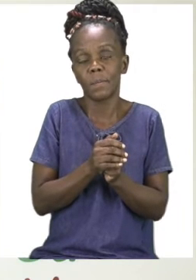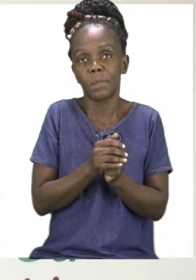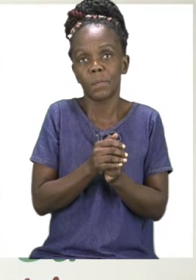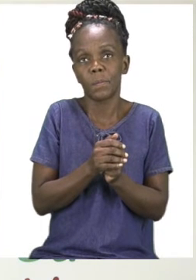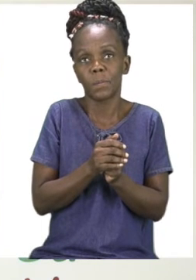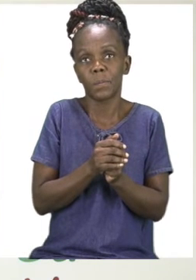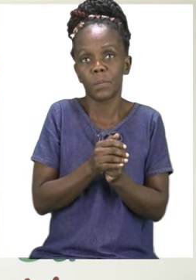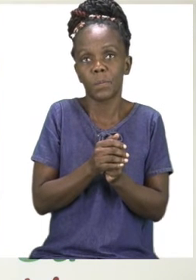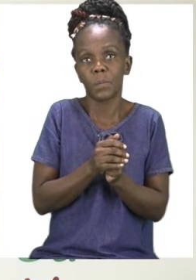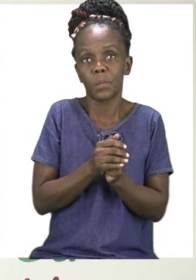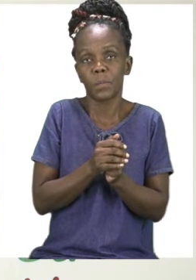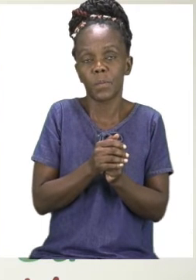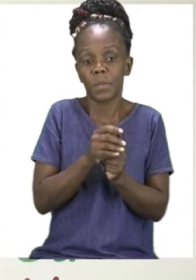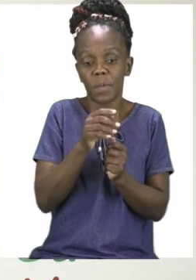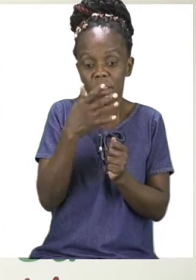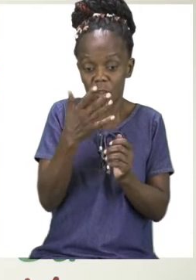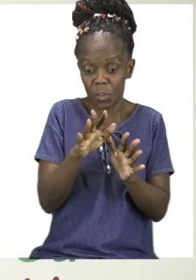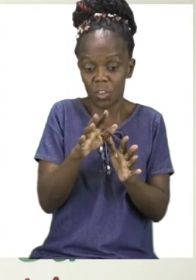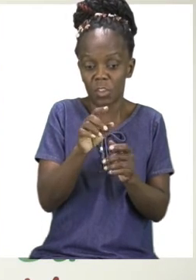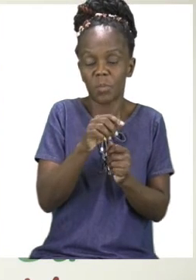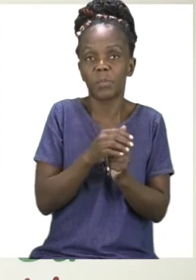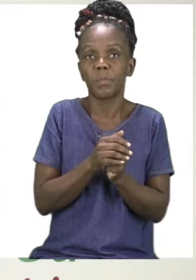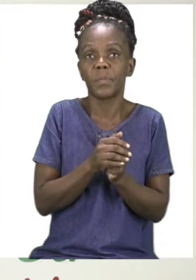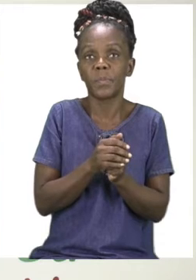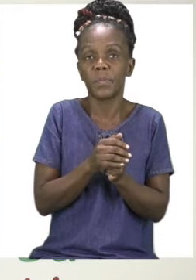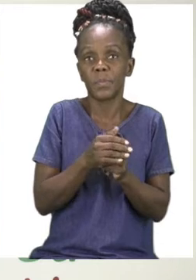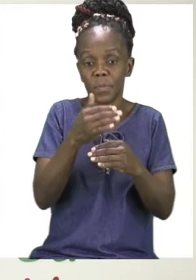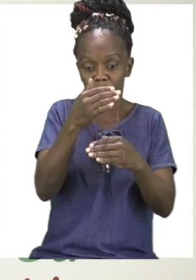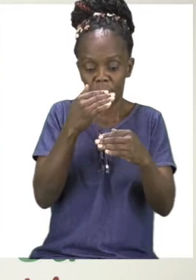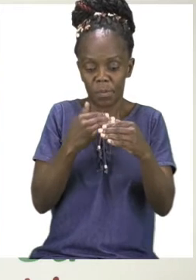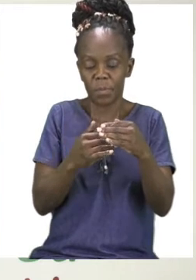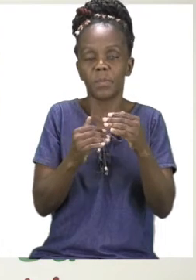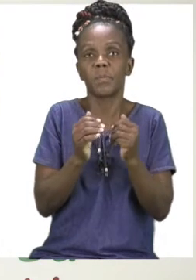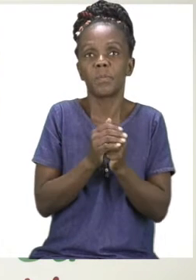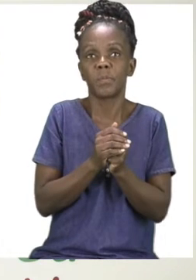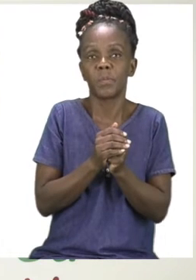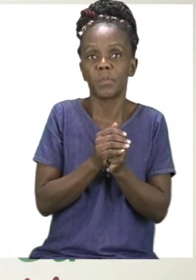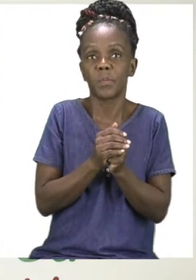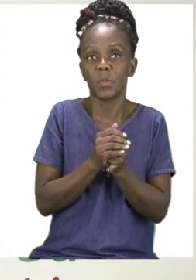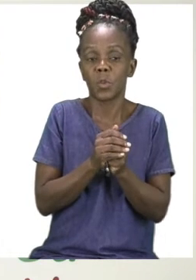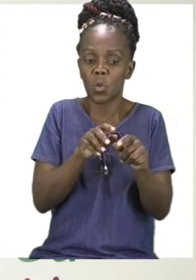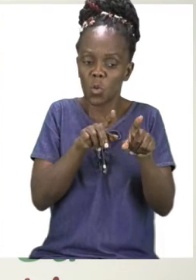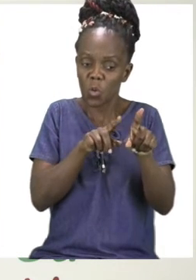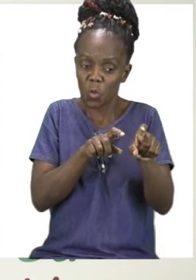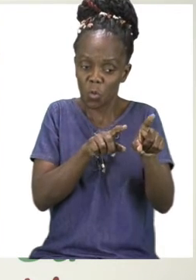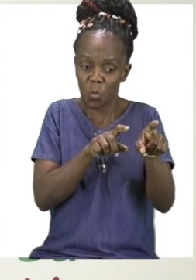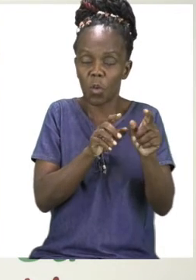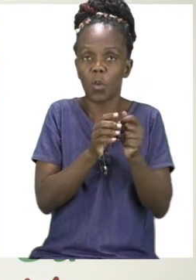one pattern. The next pattern, I am sure you are clever and you are going to do by